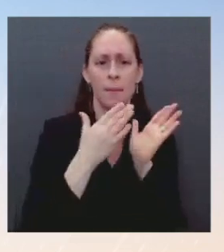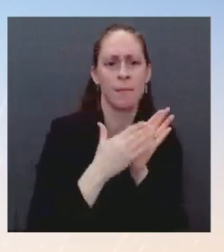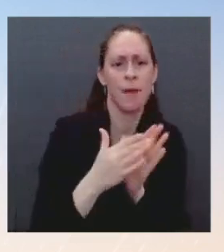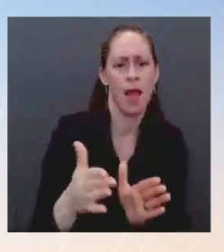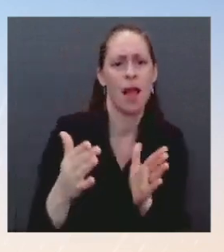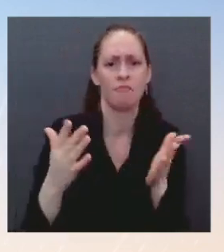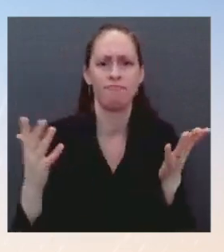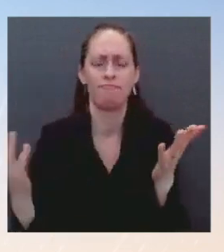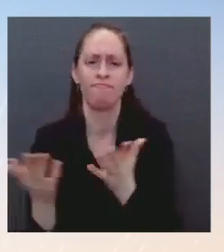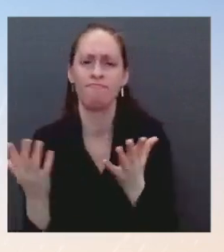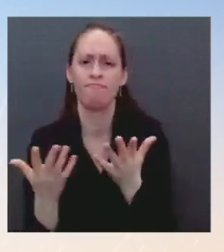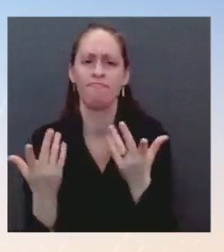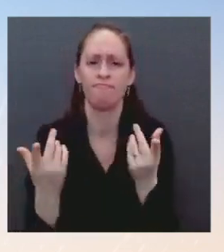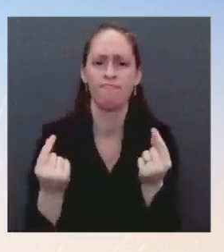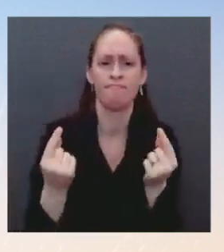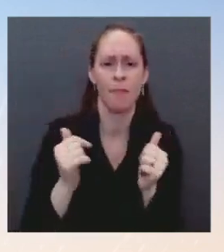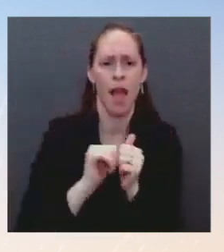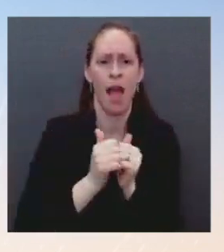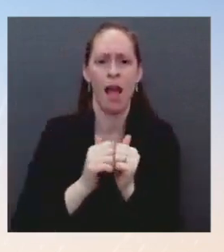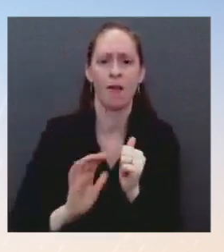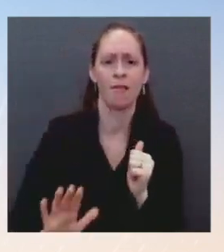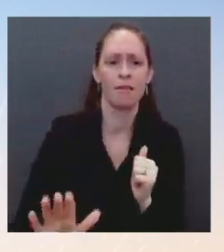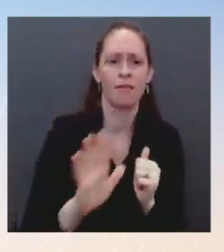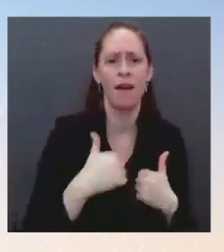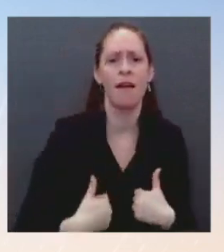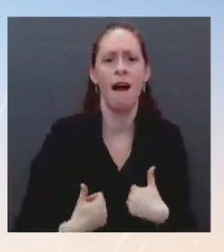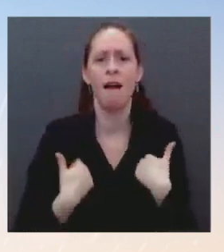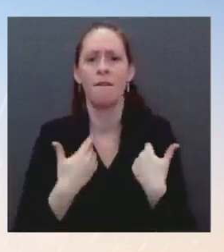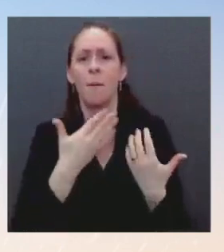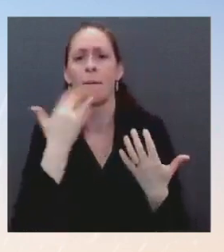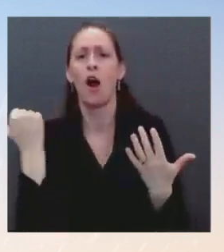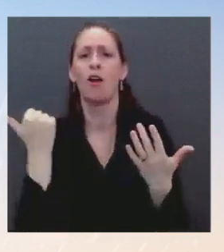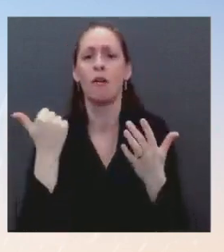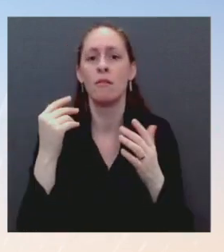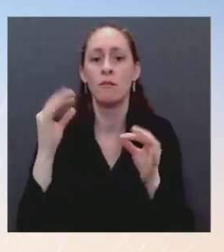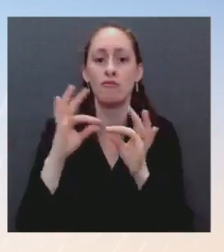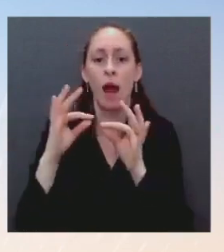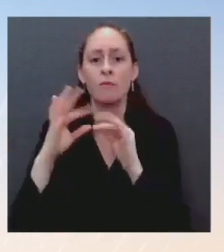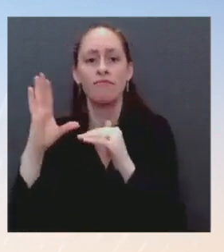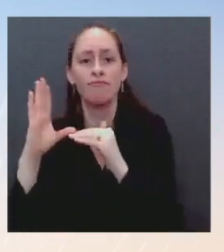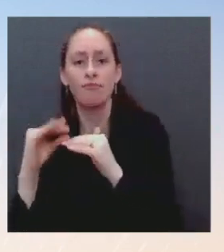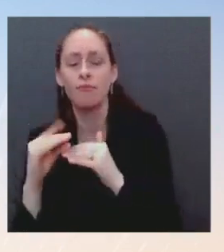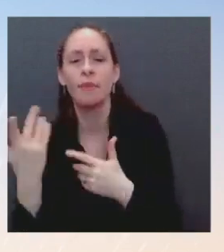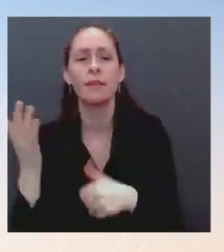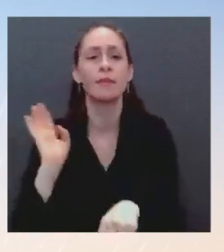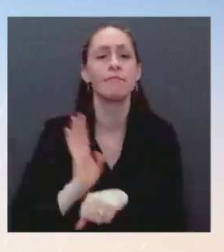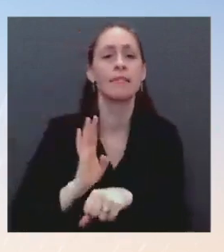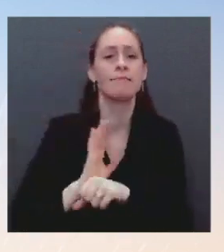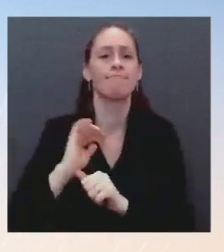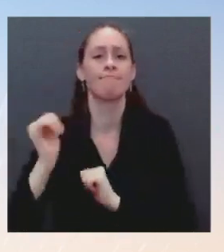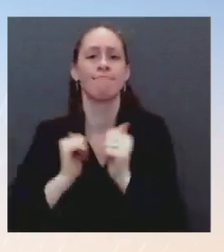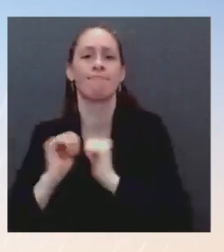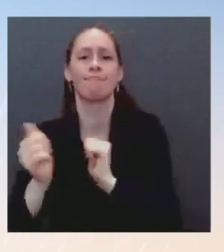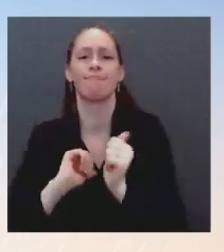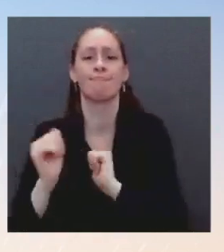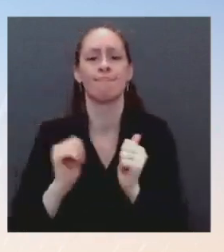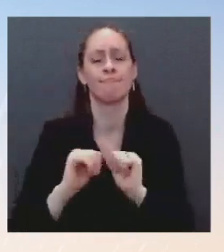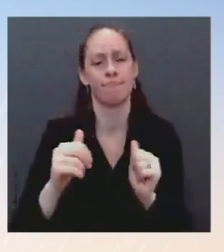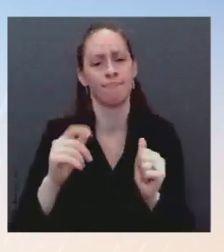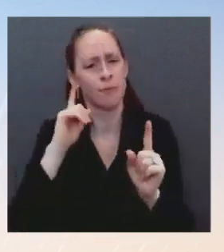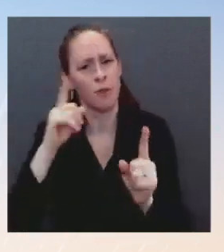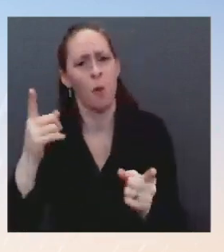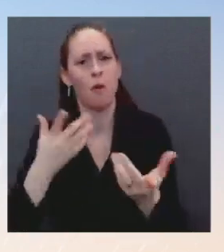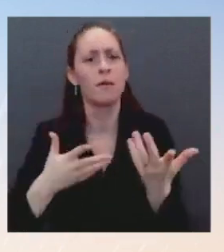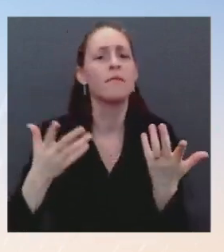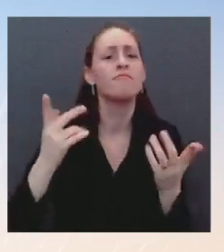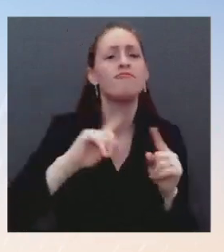communities, to make us more competitive, but certainly to interact with people in communities, those who disagree with him and those who agree with